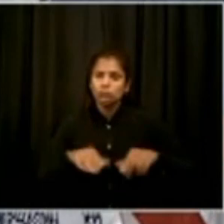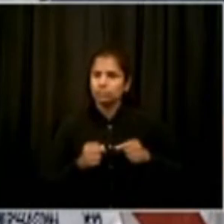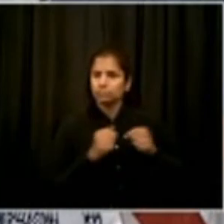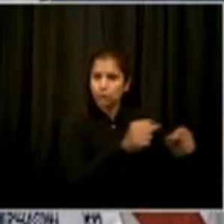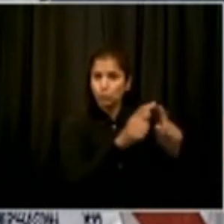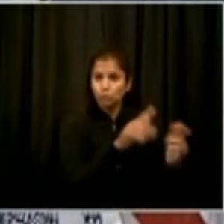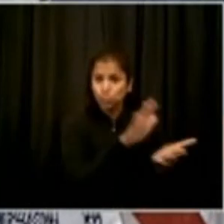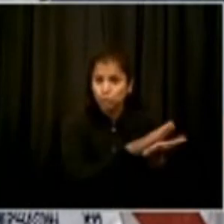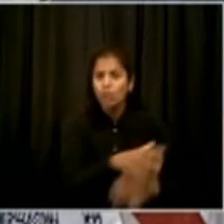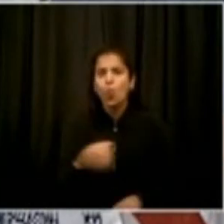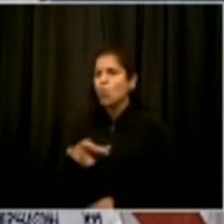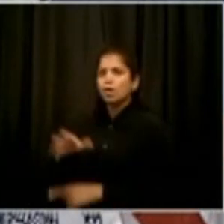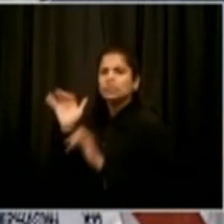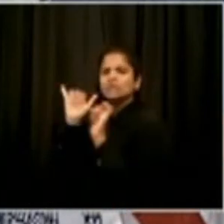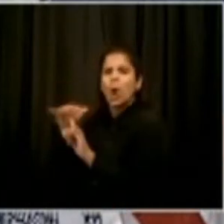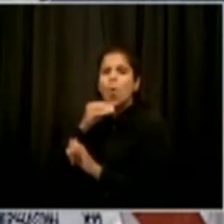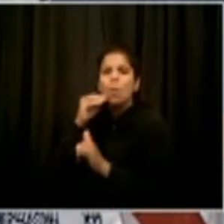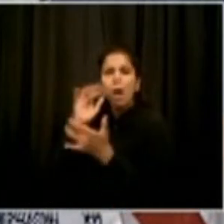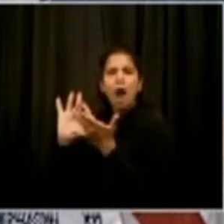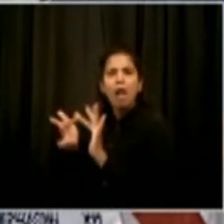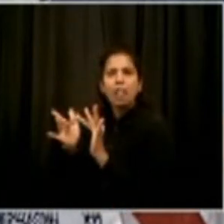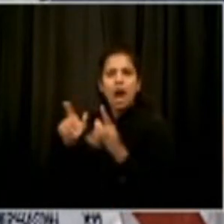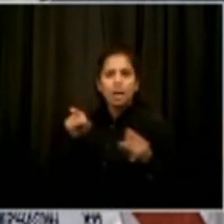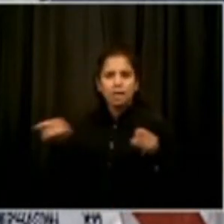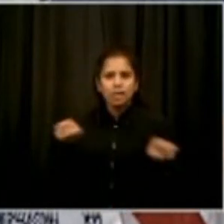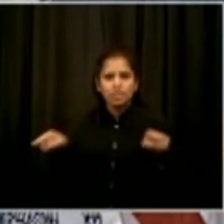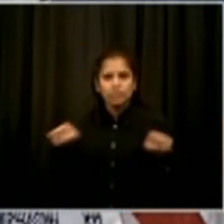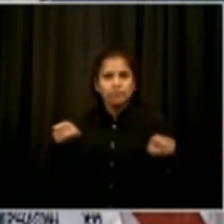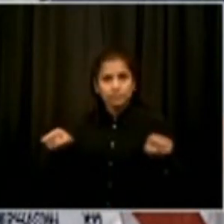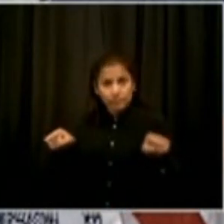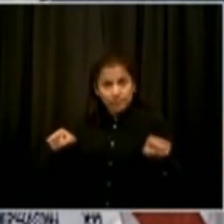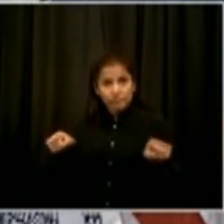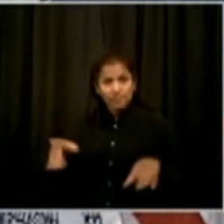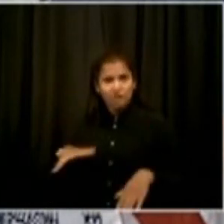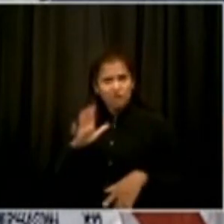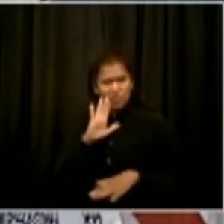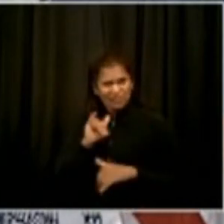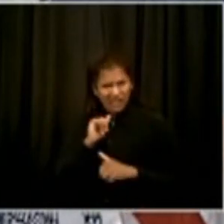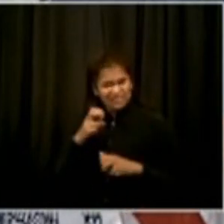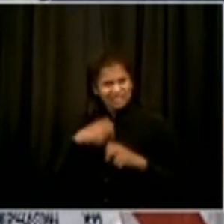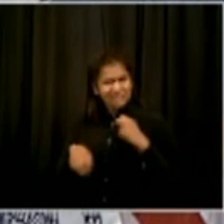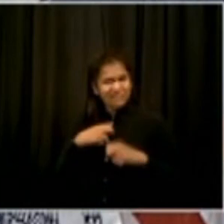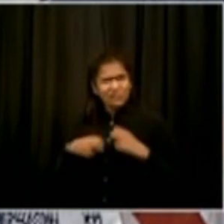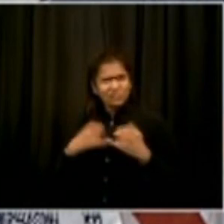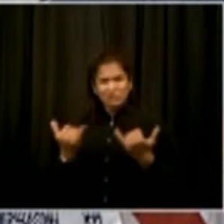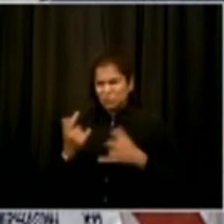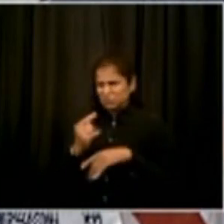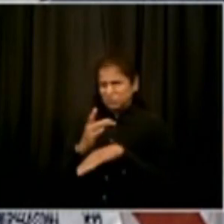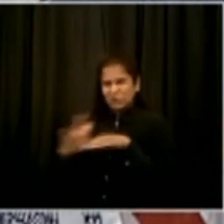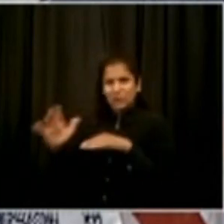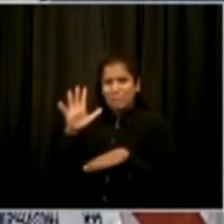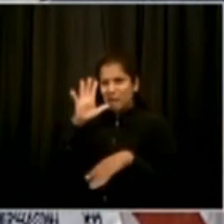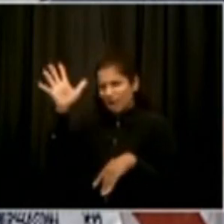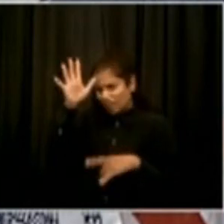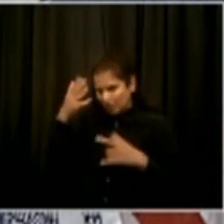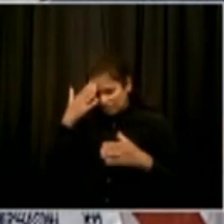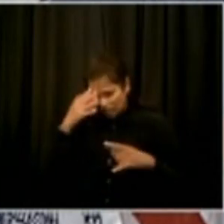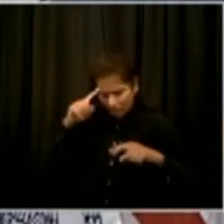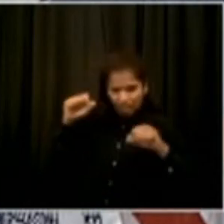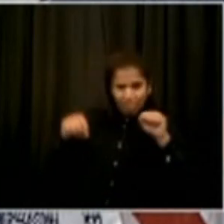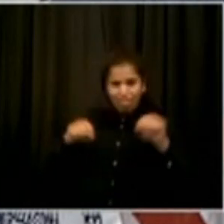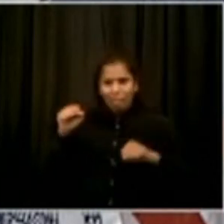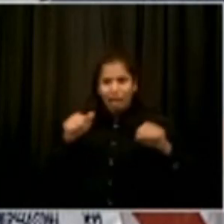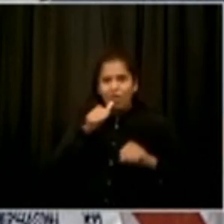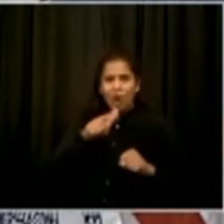how safe it is, all those things. Well, I'll tell you a couple of things. And I was a public school parent for the entire education of both my kids. So I certainly can relate to